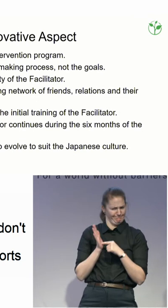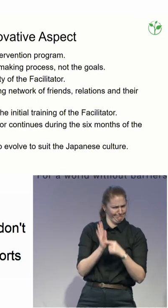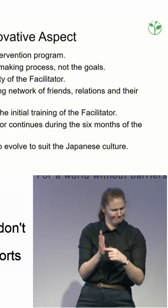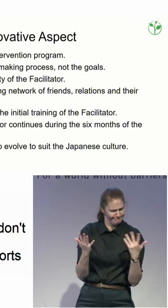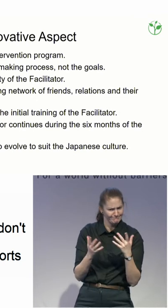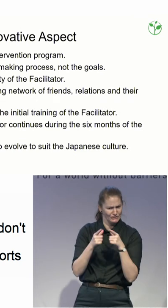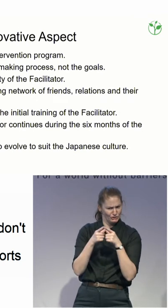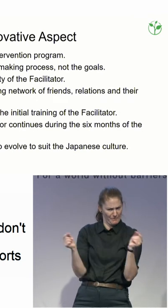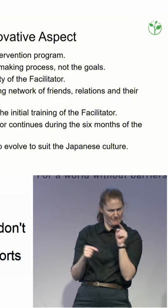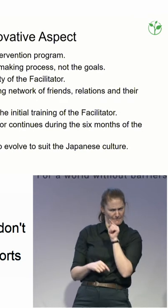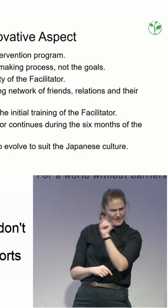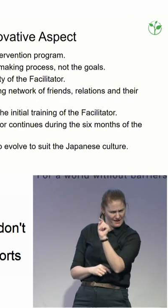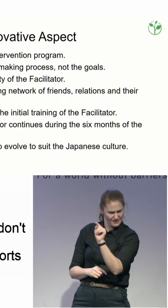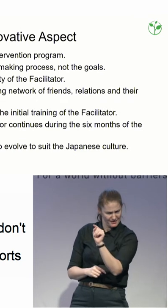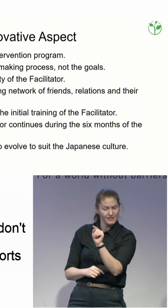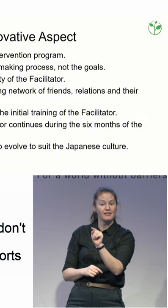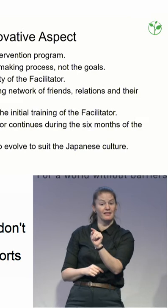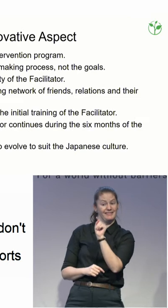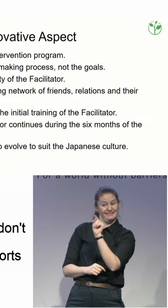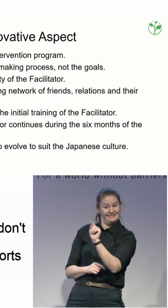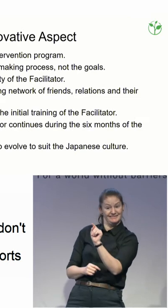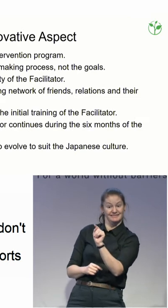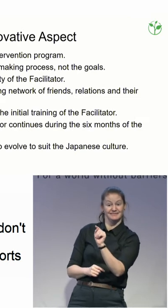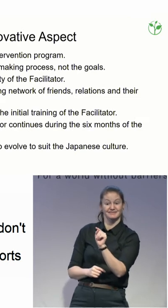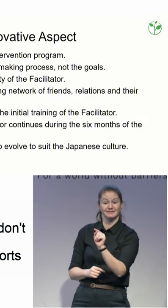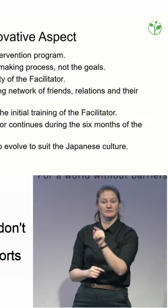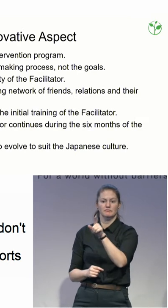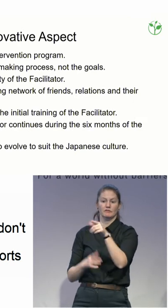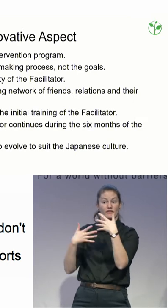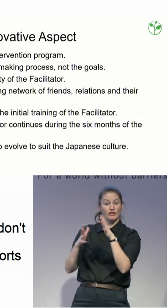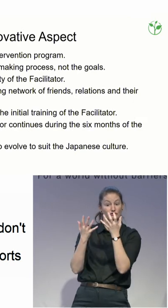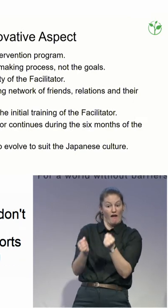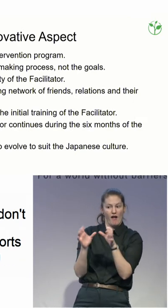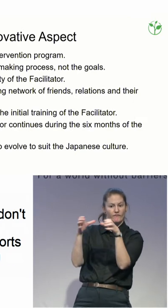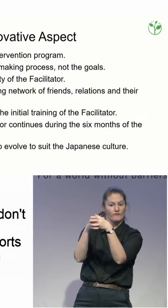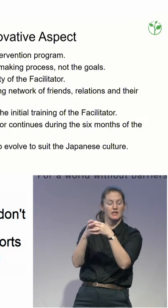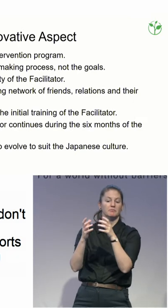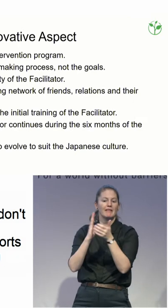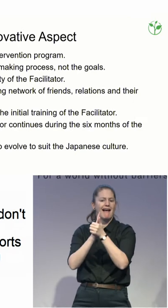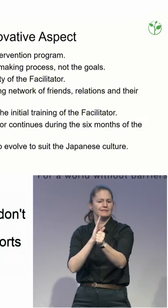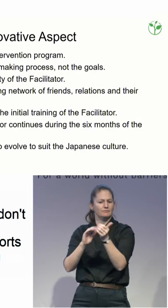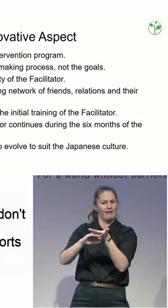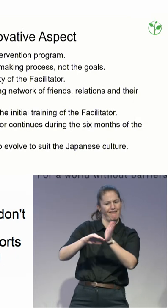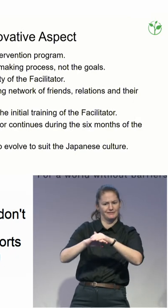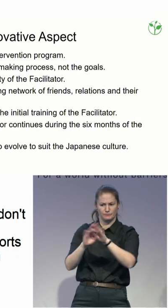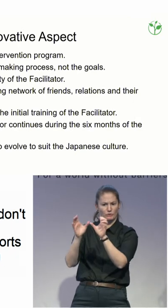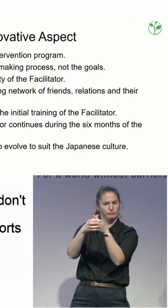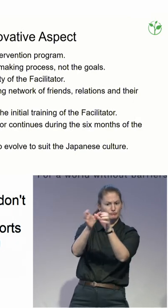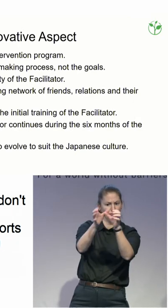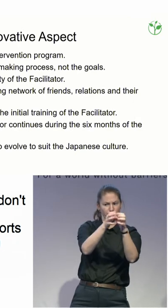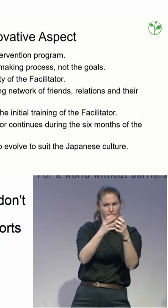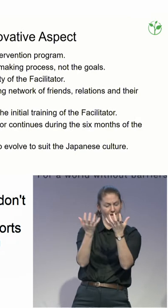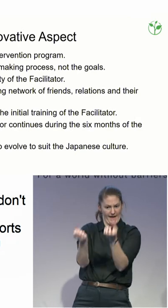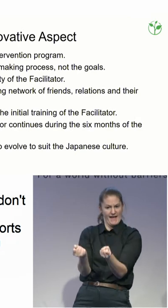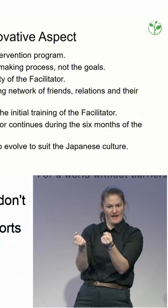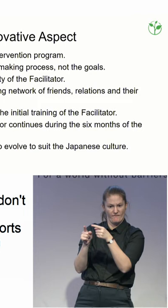they come with the expertise of working with those groups. If there does need expertise, whatever your thoughts are